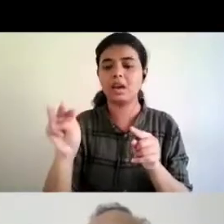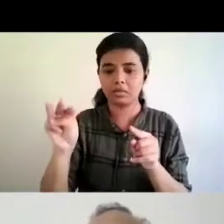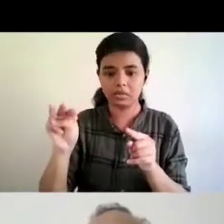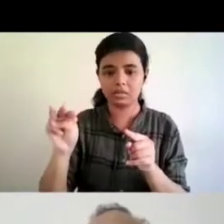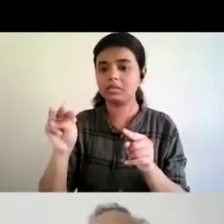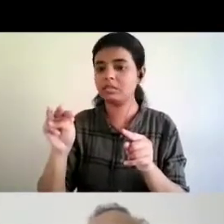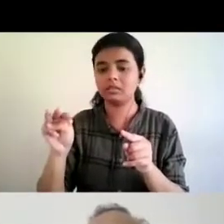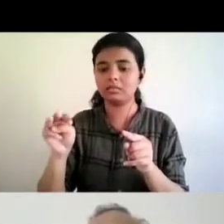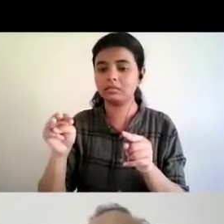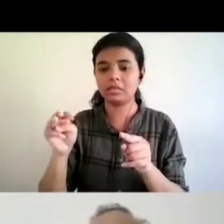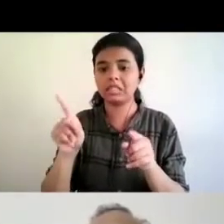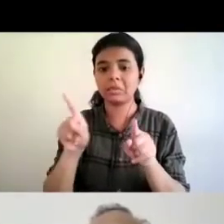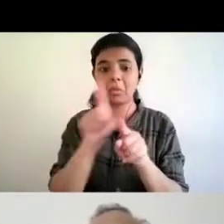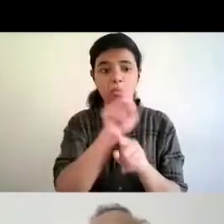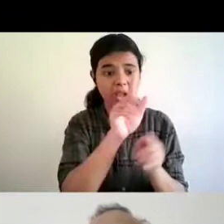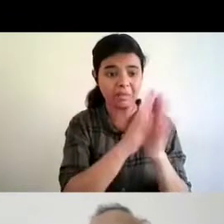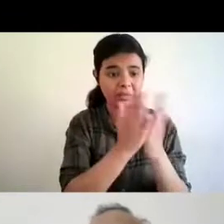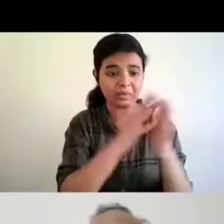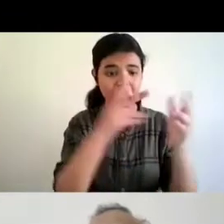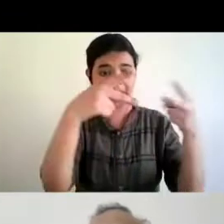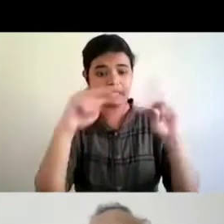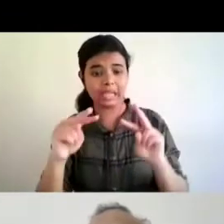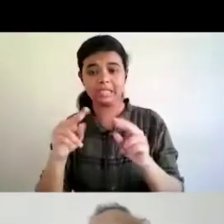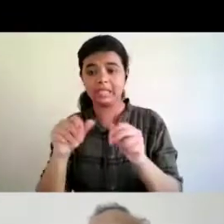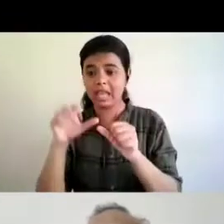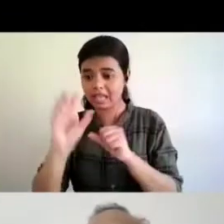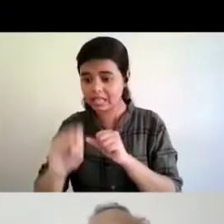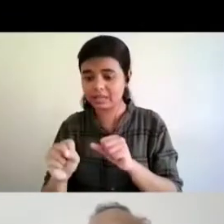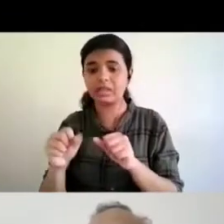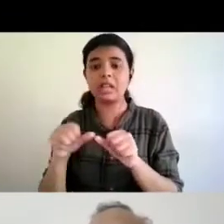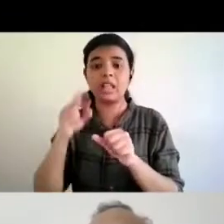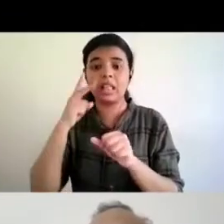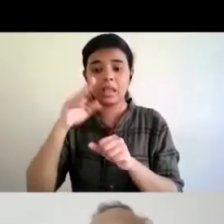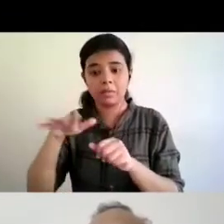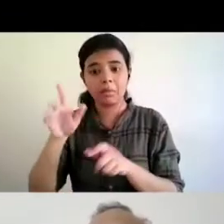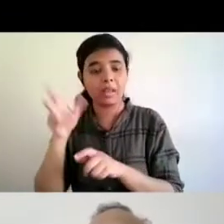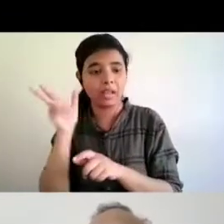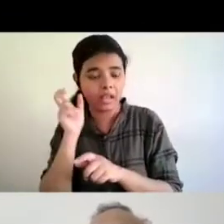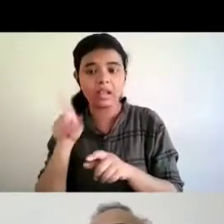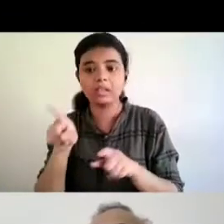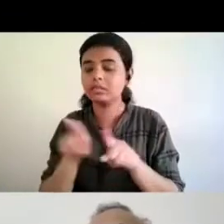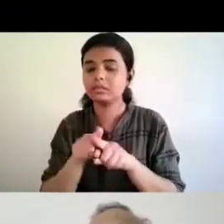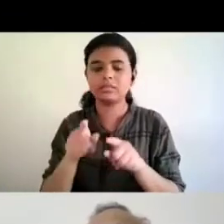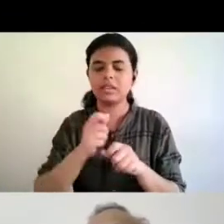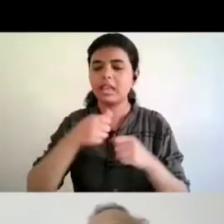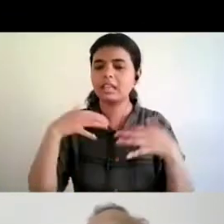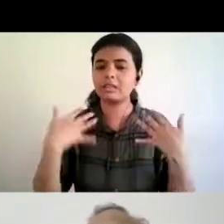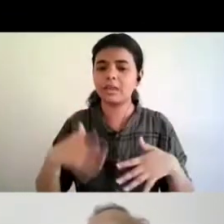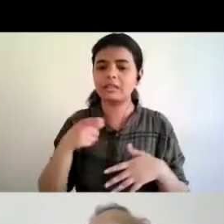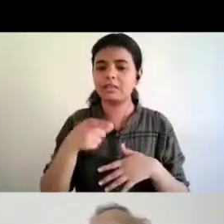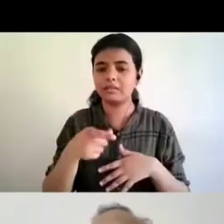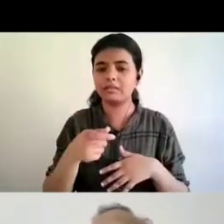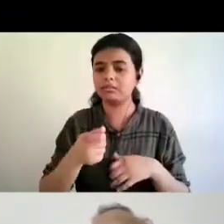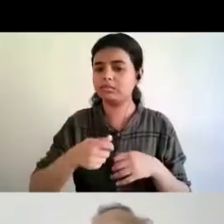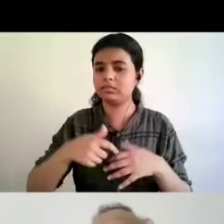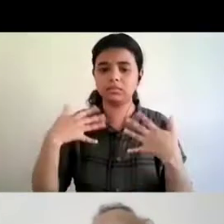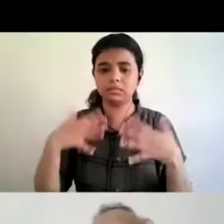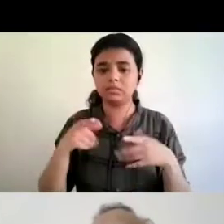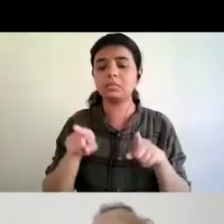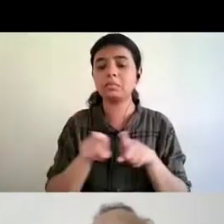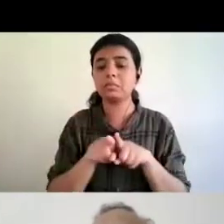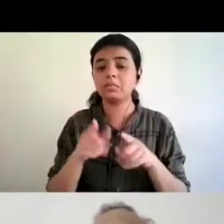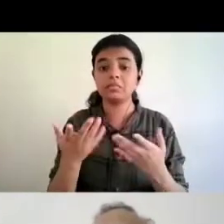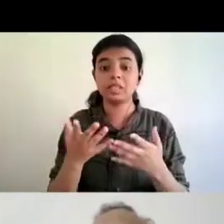of one title into accessible format that's the kind of resource about that got replicated about